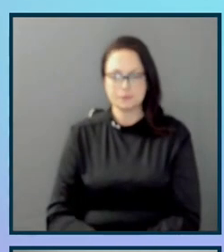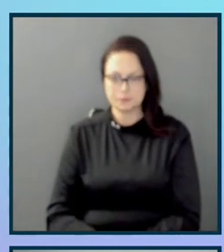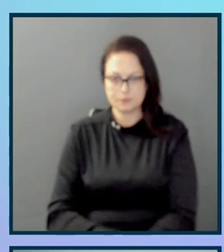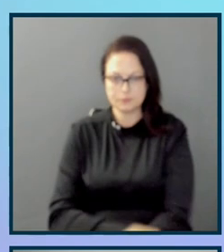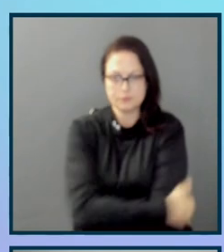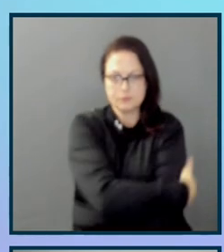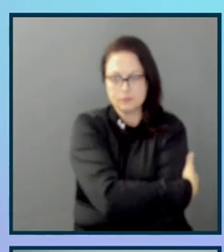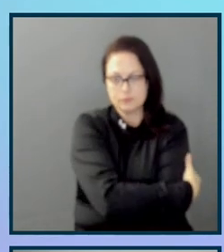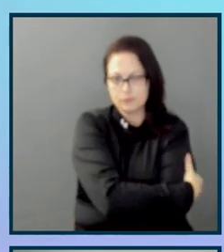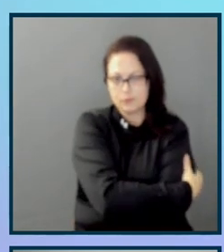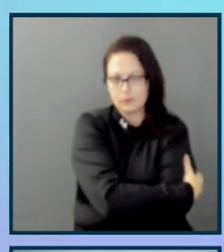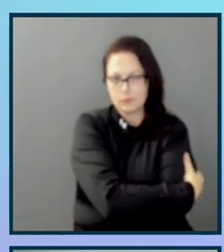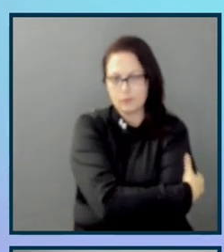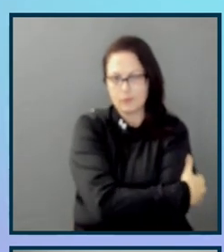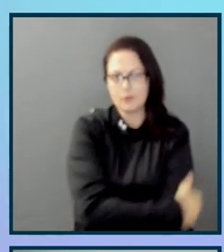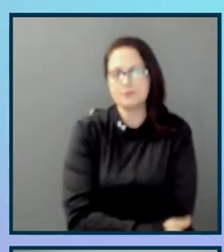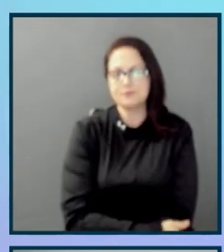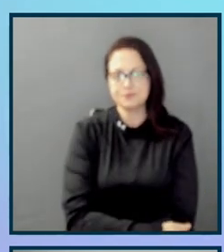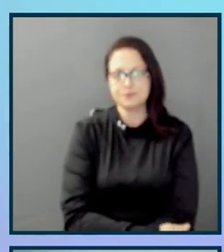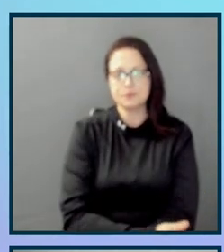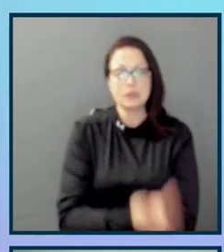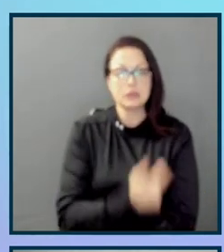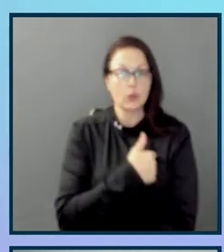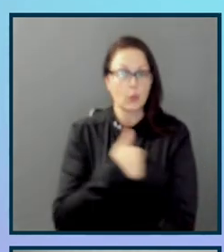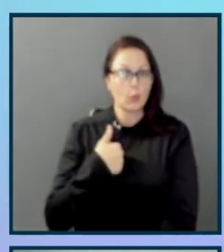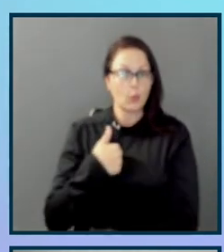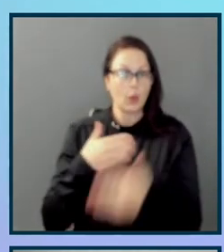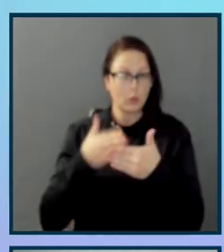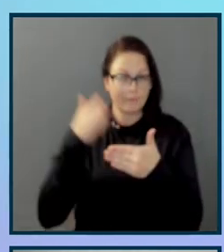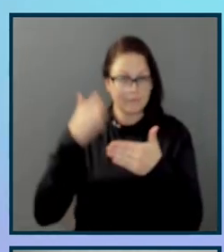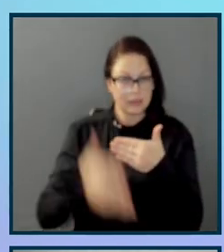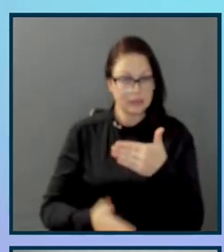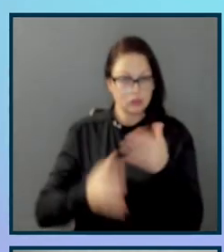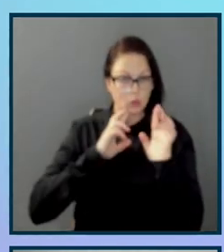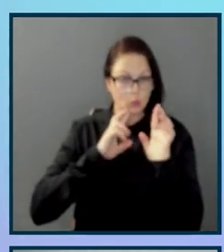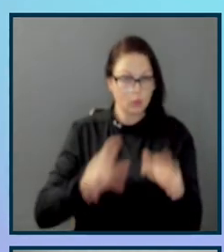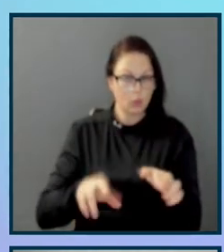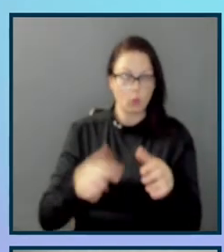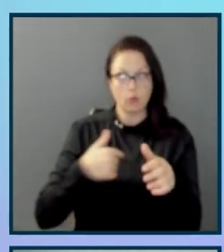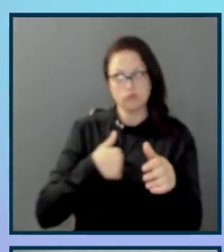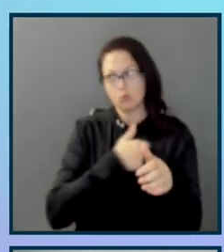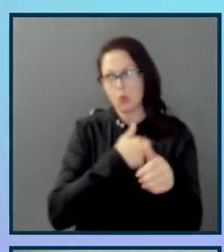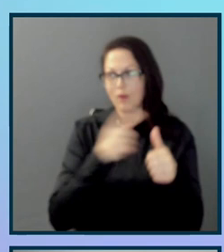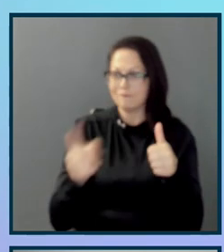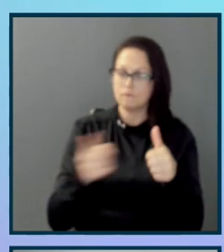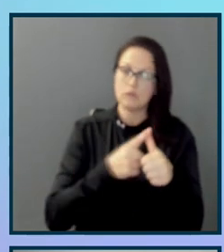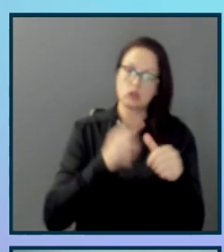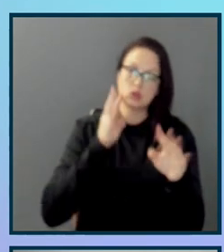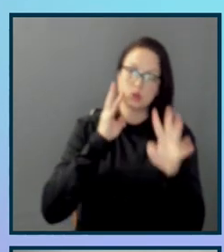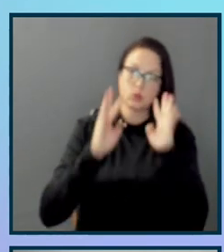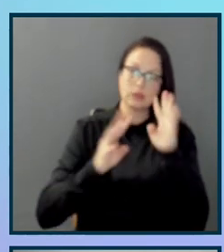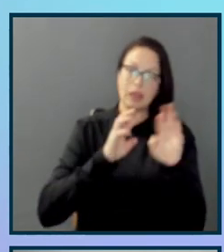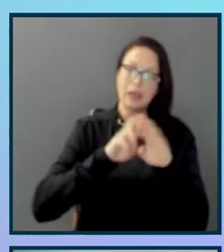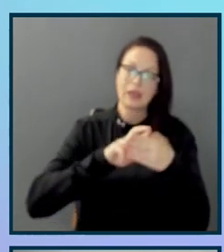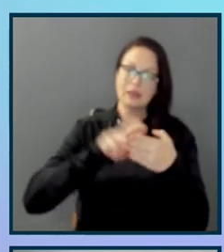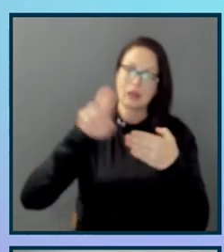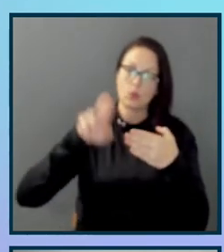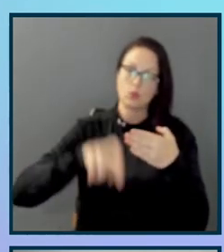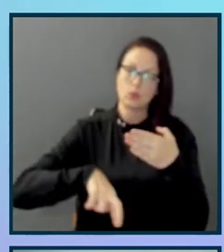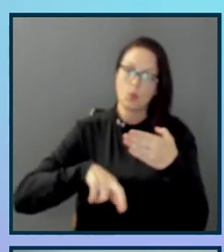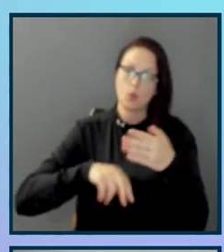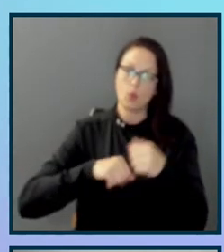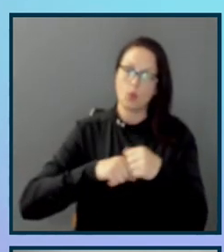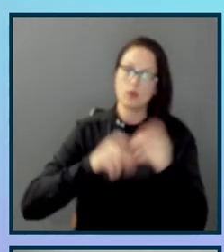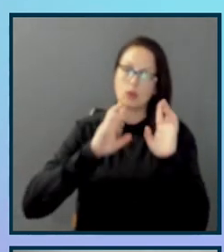So when we finish these reports, we create a report. And we always make sure that that report is